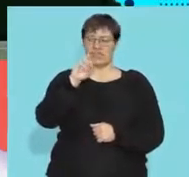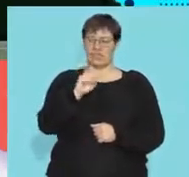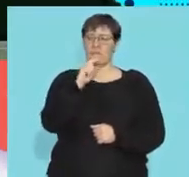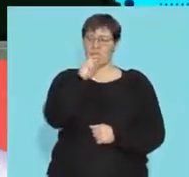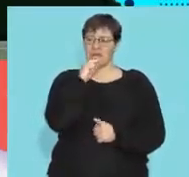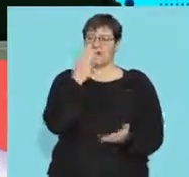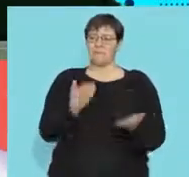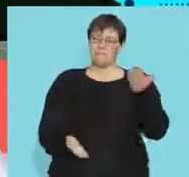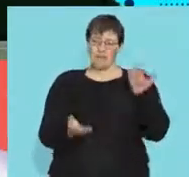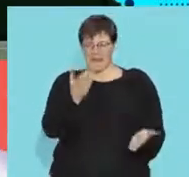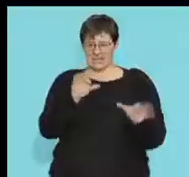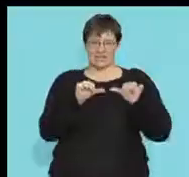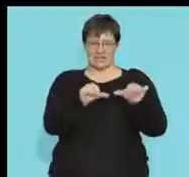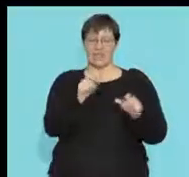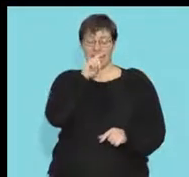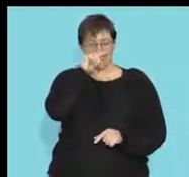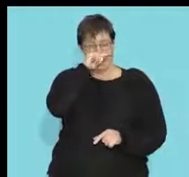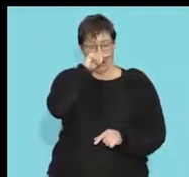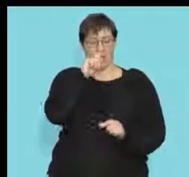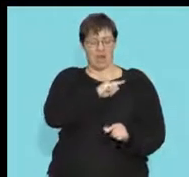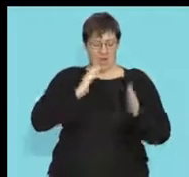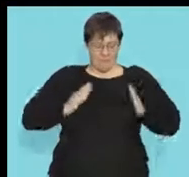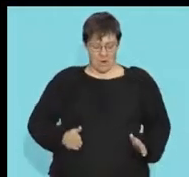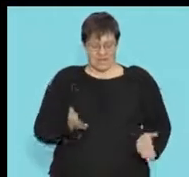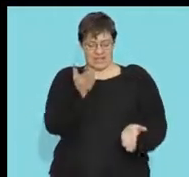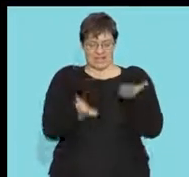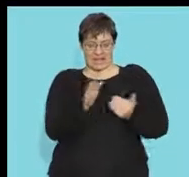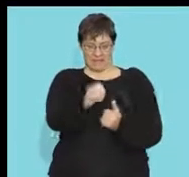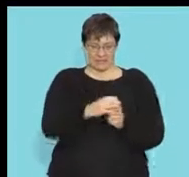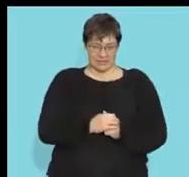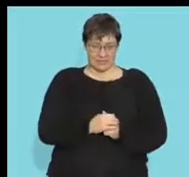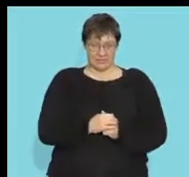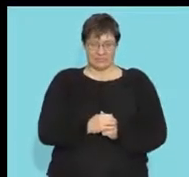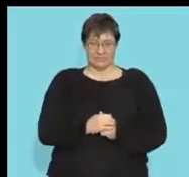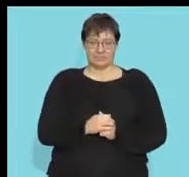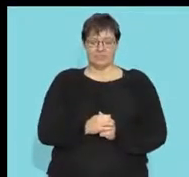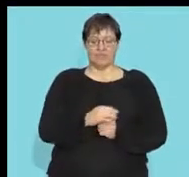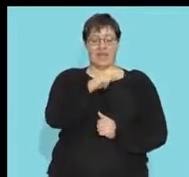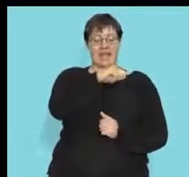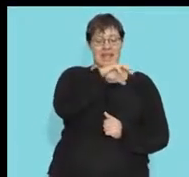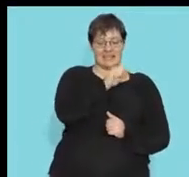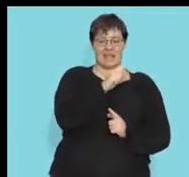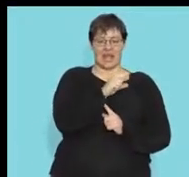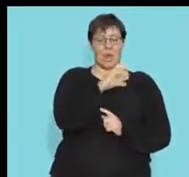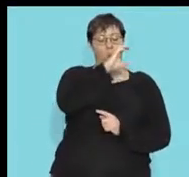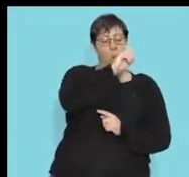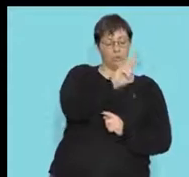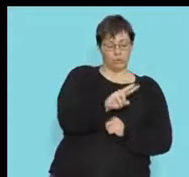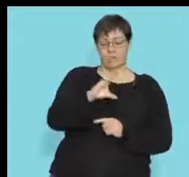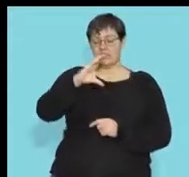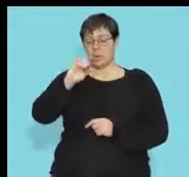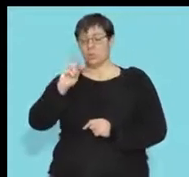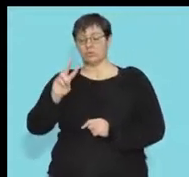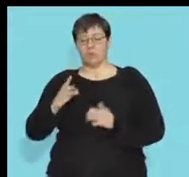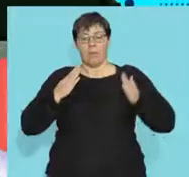i've put the diagram up of a scale here is gases oxygen and carbon dioxide must be in